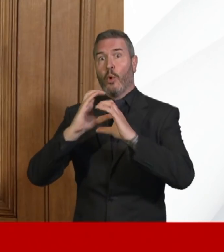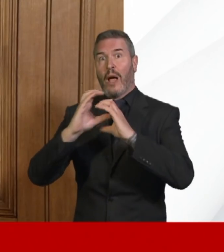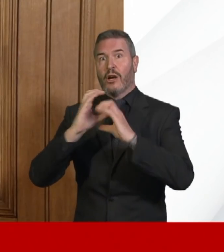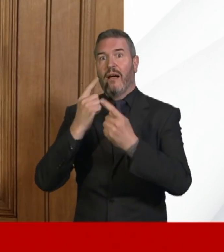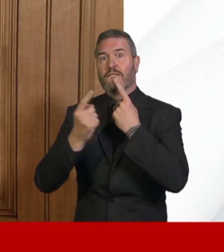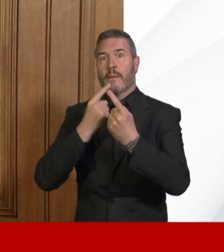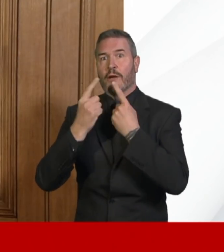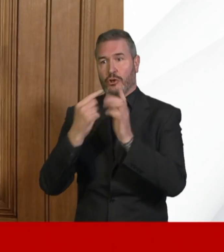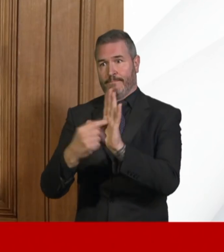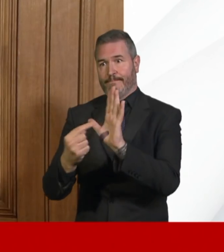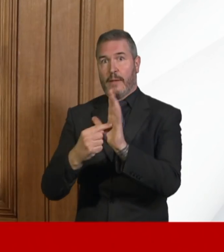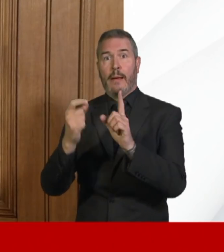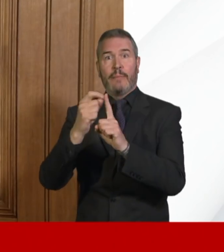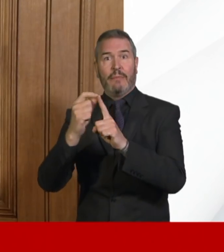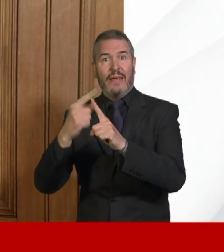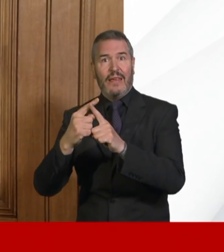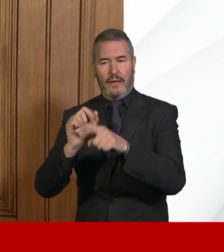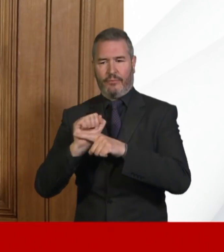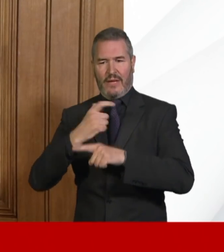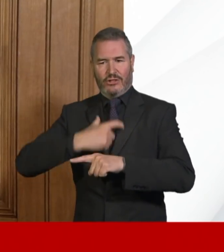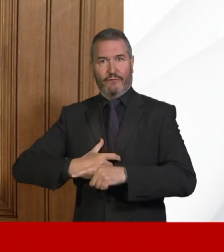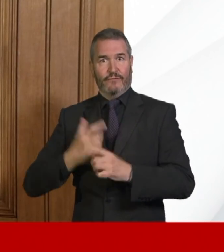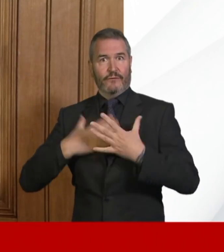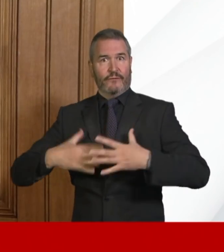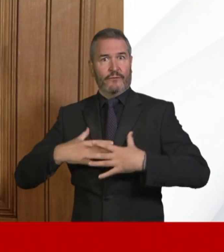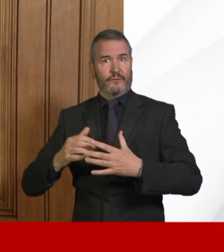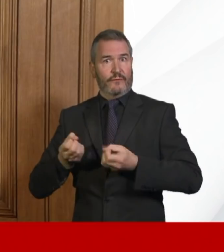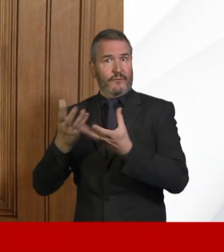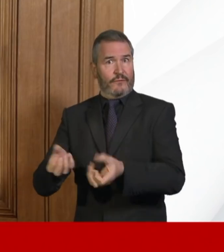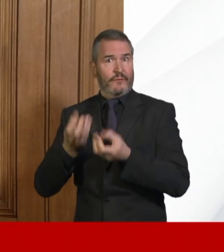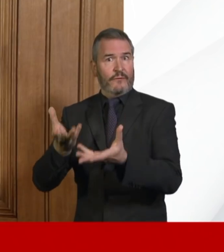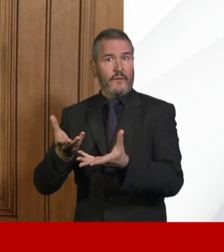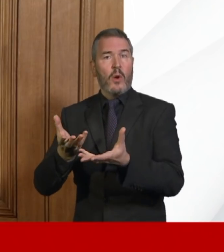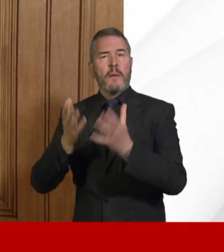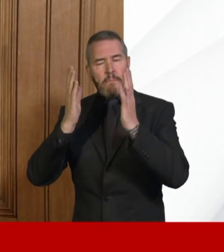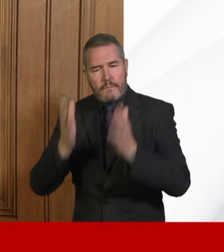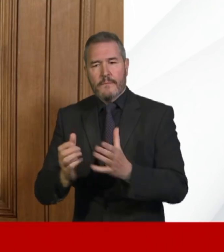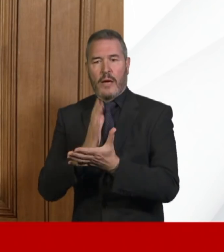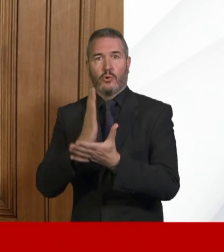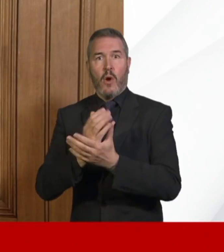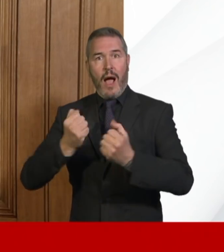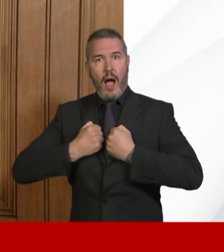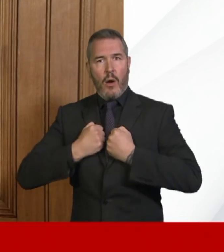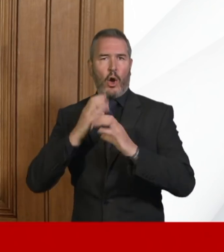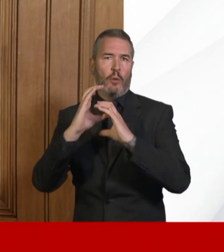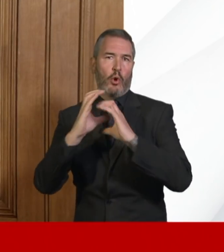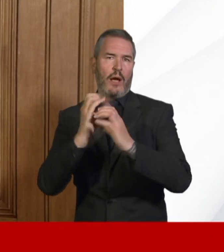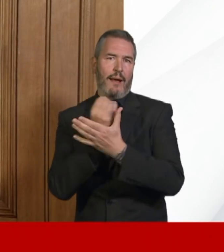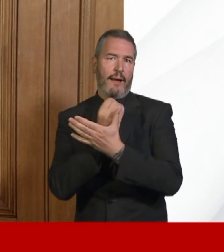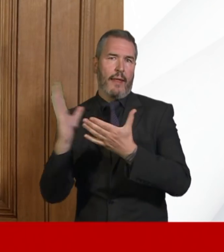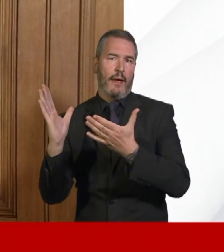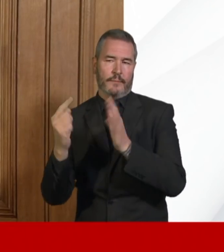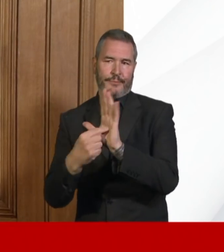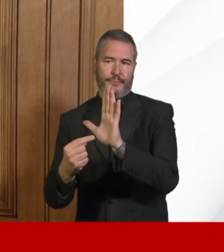personal protective equipment is to just try and ensure there is a common understanding between us of the